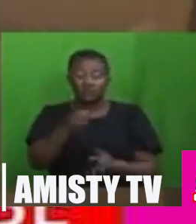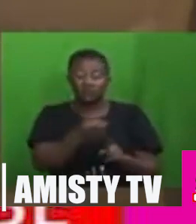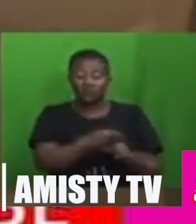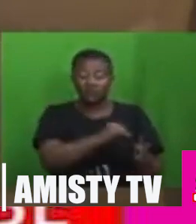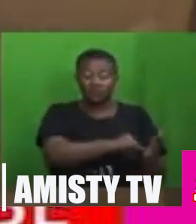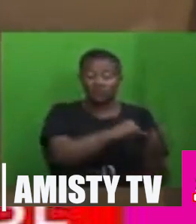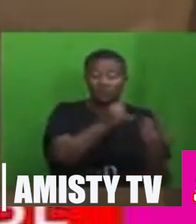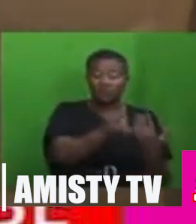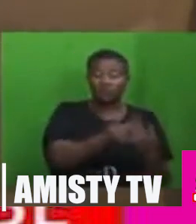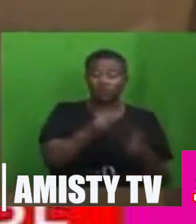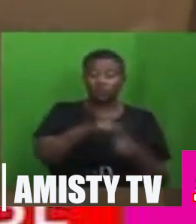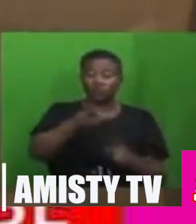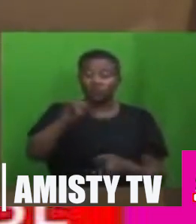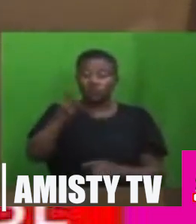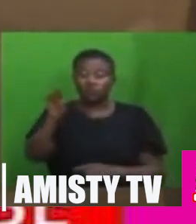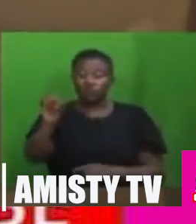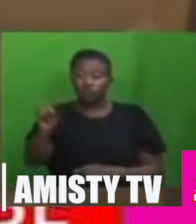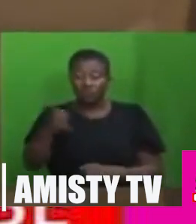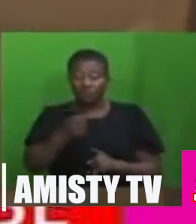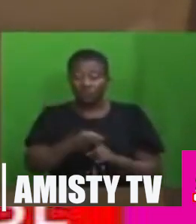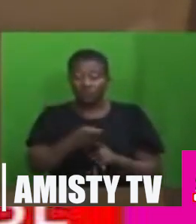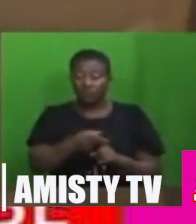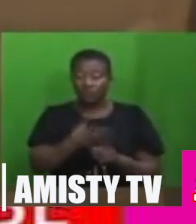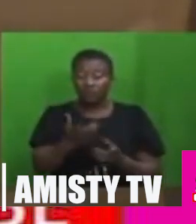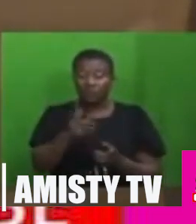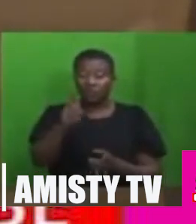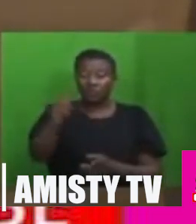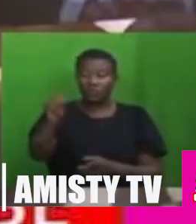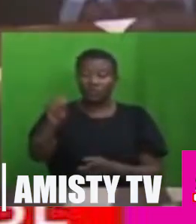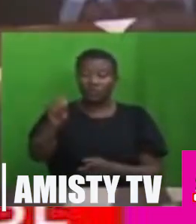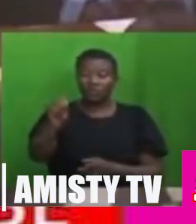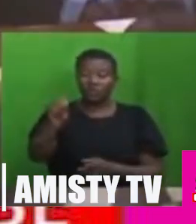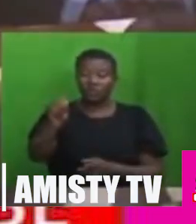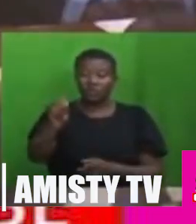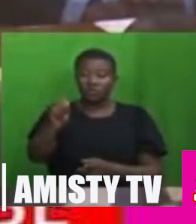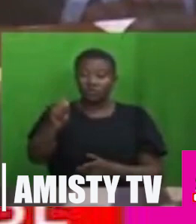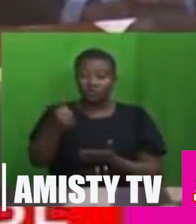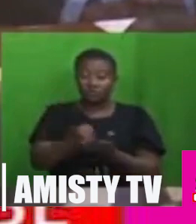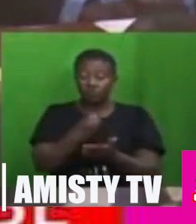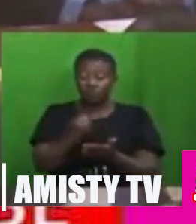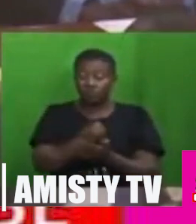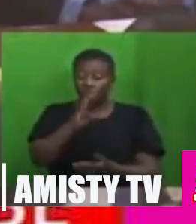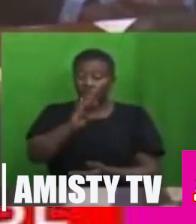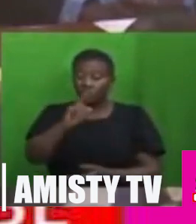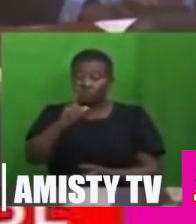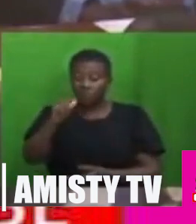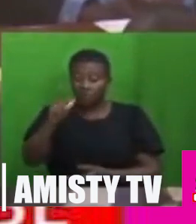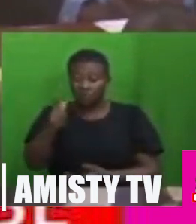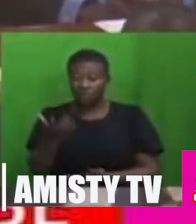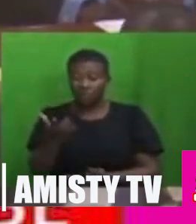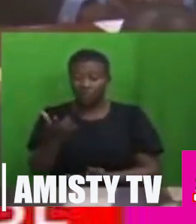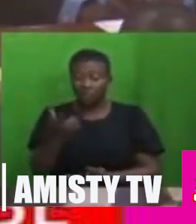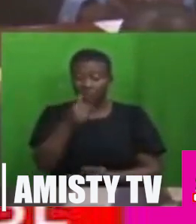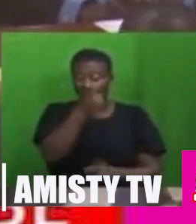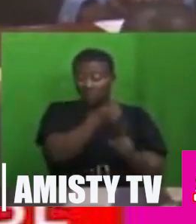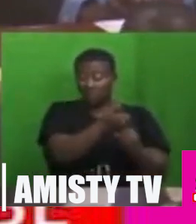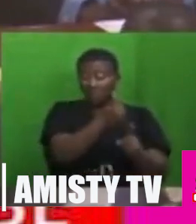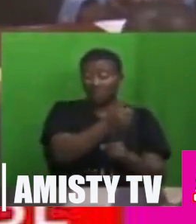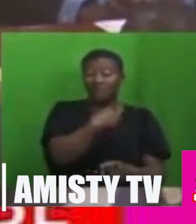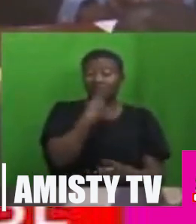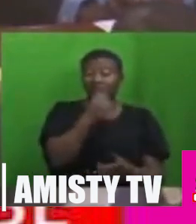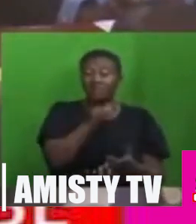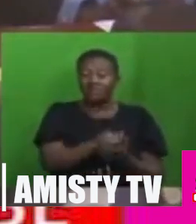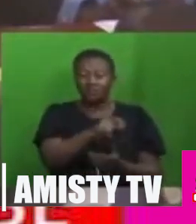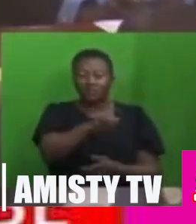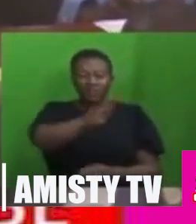from the TBO market. Mr. Speaker, not long ago, this same minister had informed us that he will not borrow at all in the year 2023.